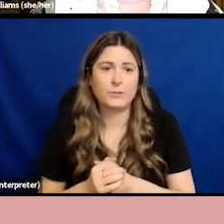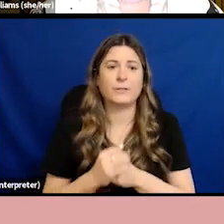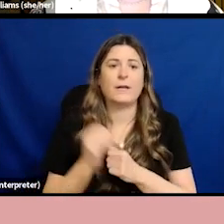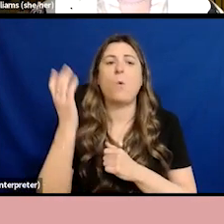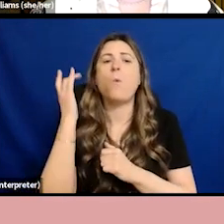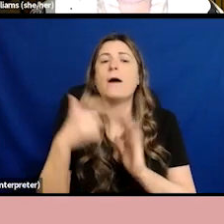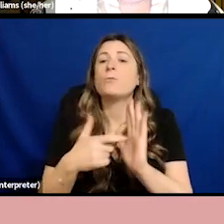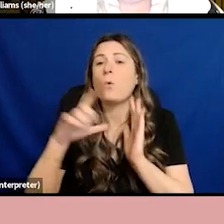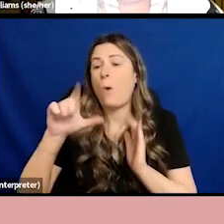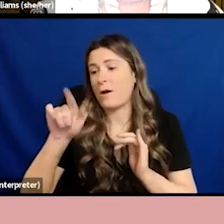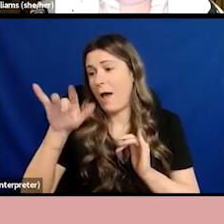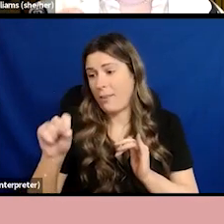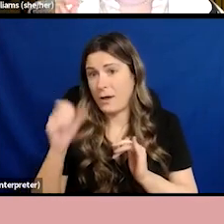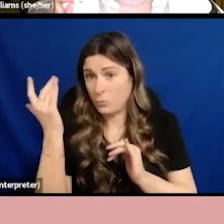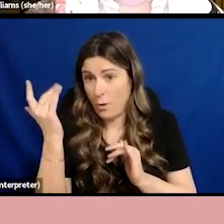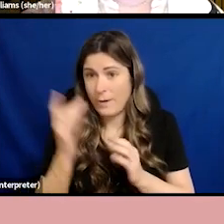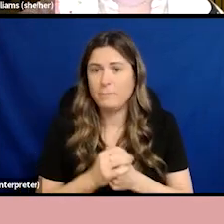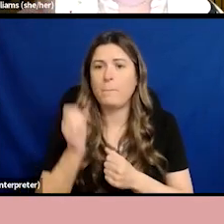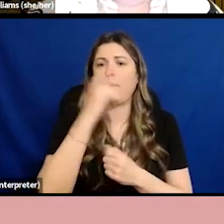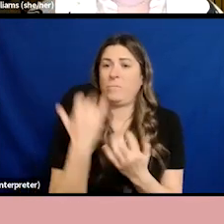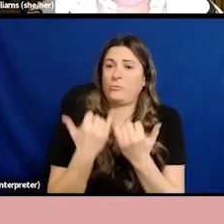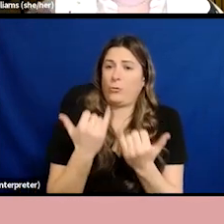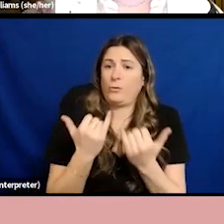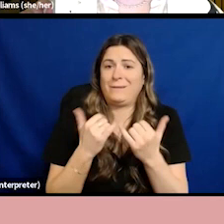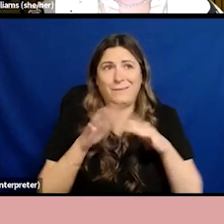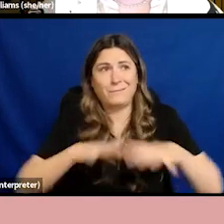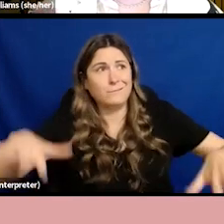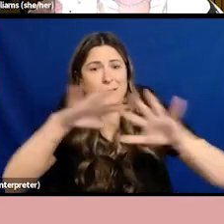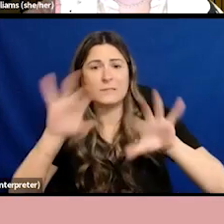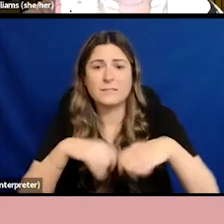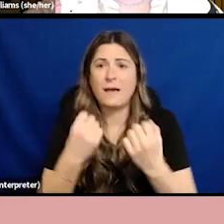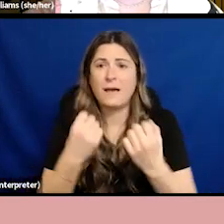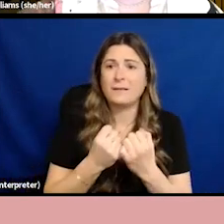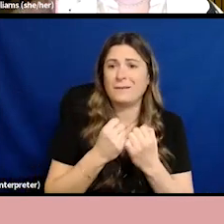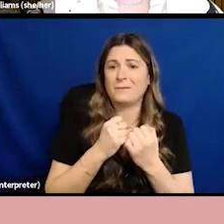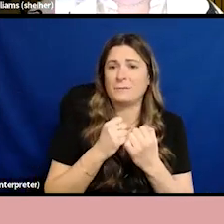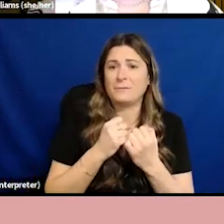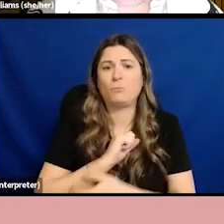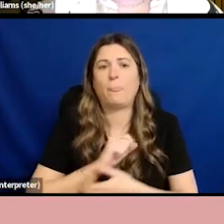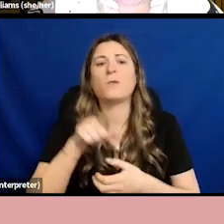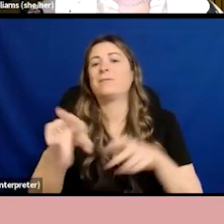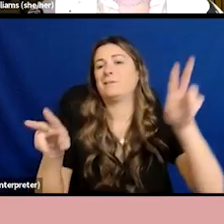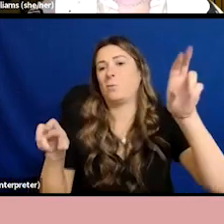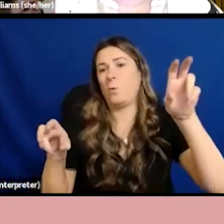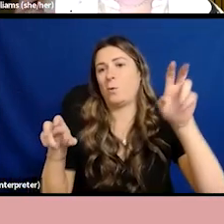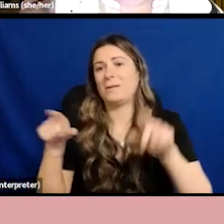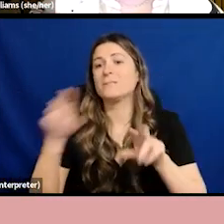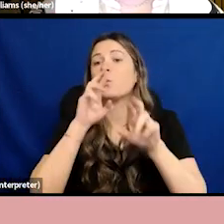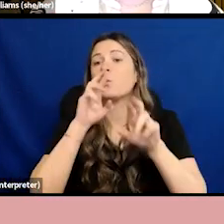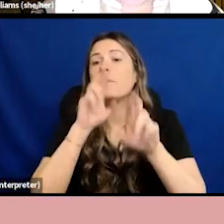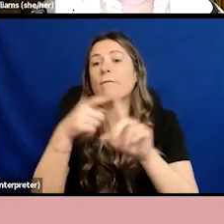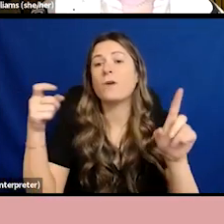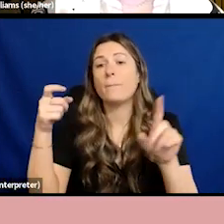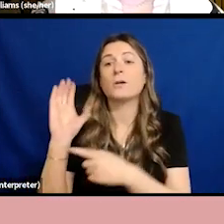uneven and unfair. This is part of a report made by the Conservative government in